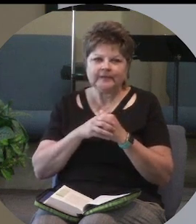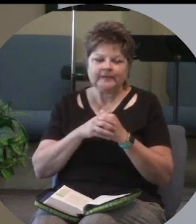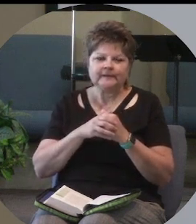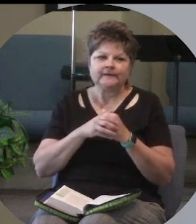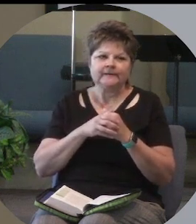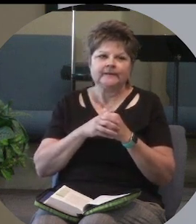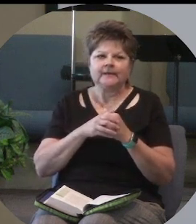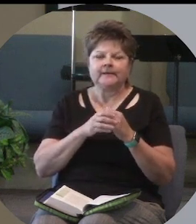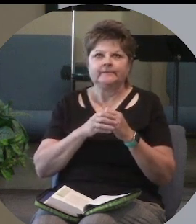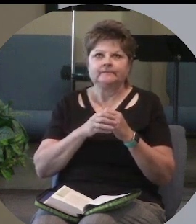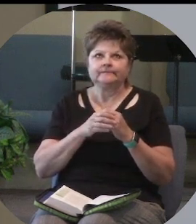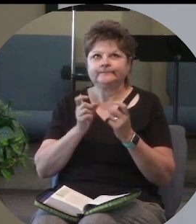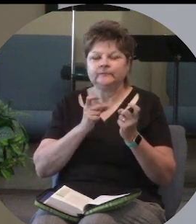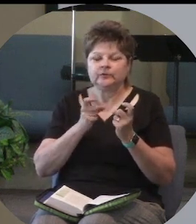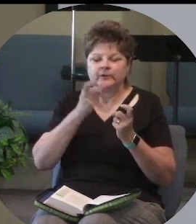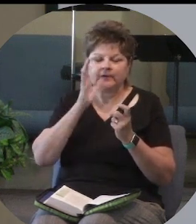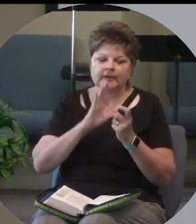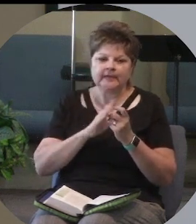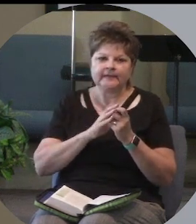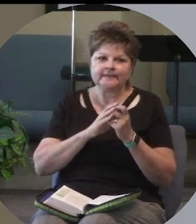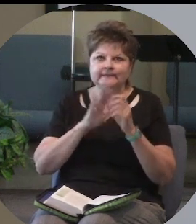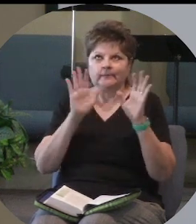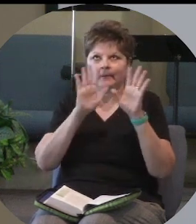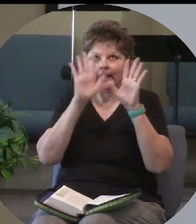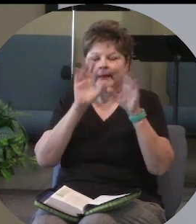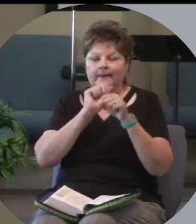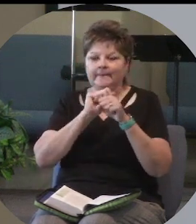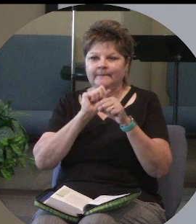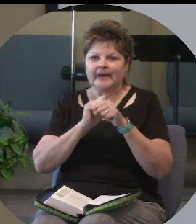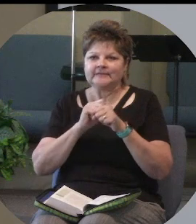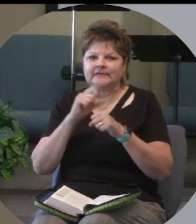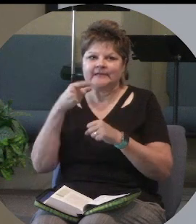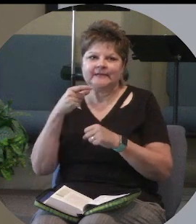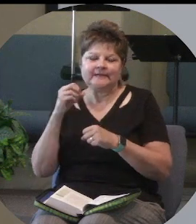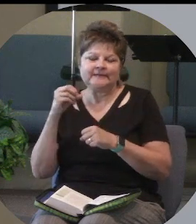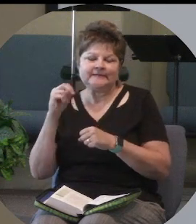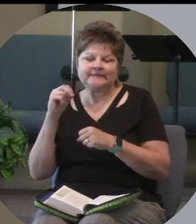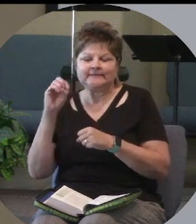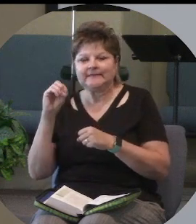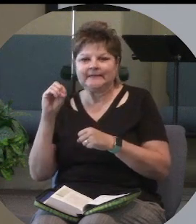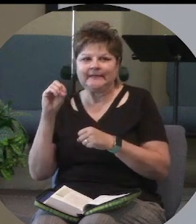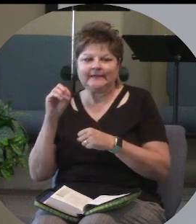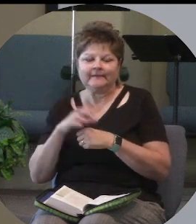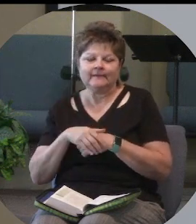genie. I pray for something, He just poof, gives me what I want.